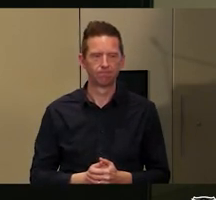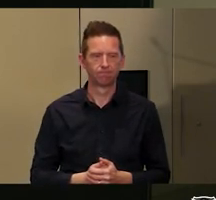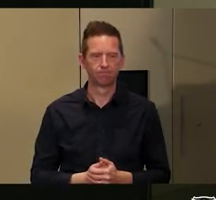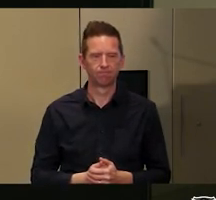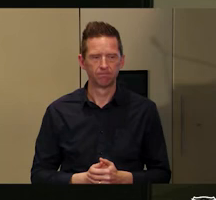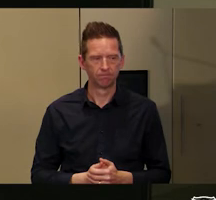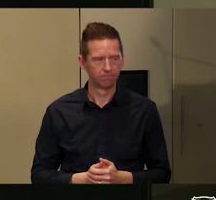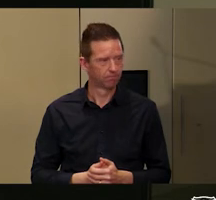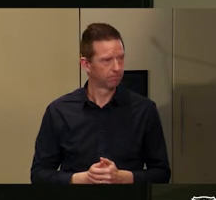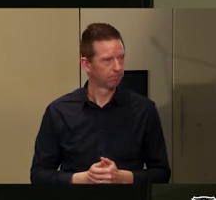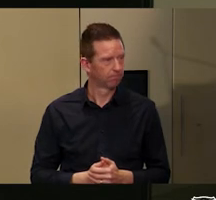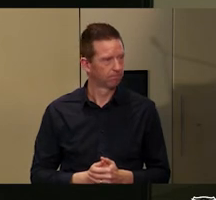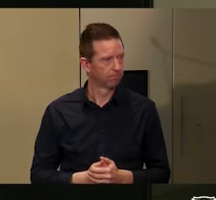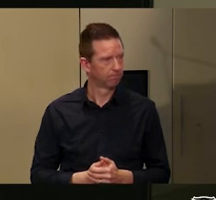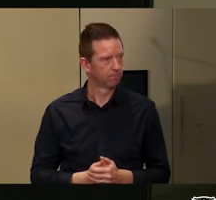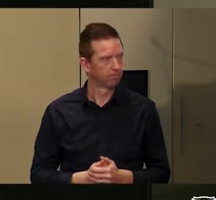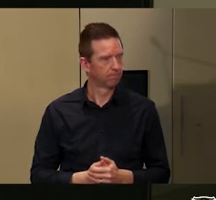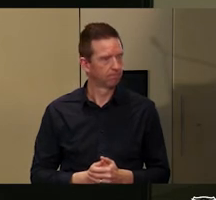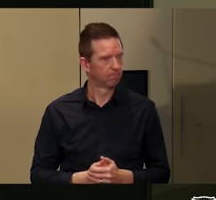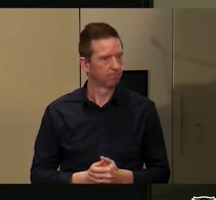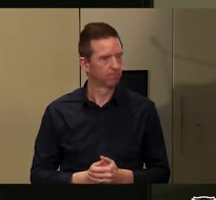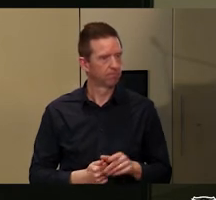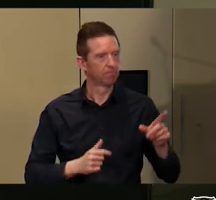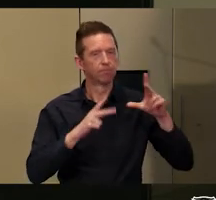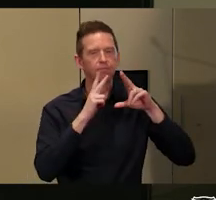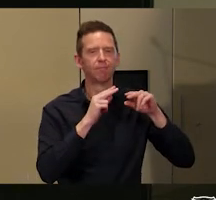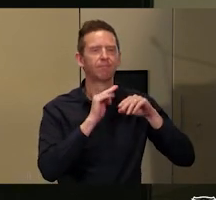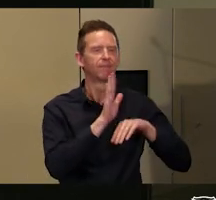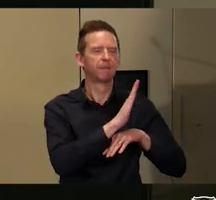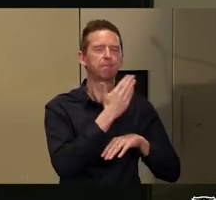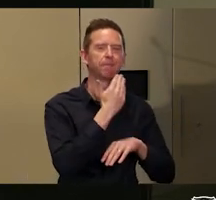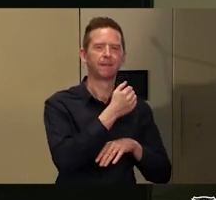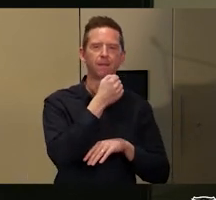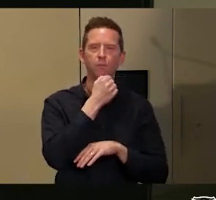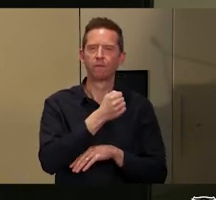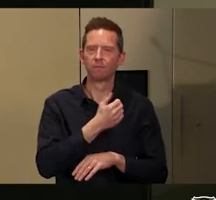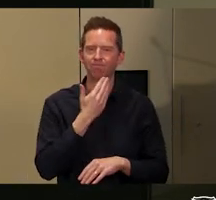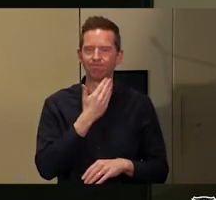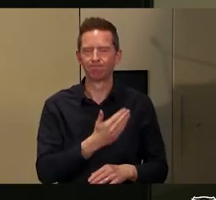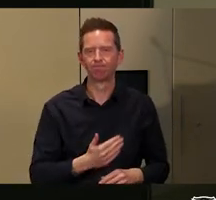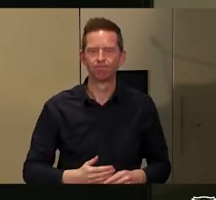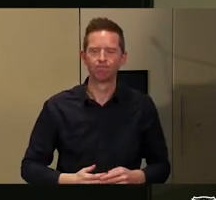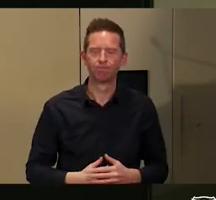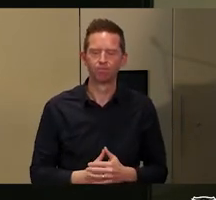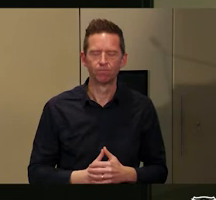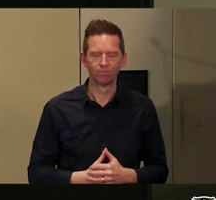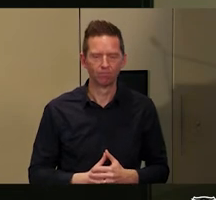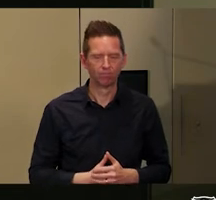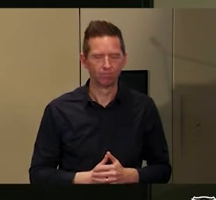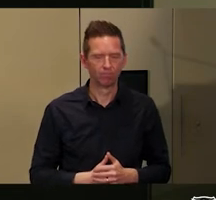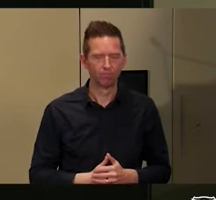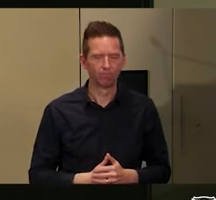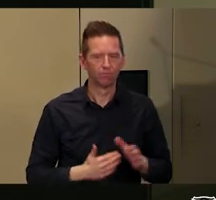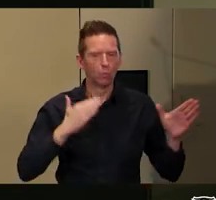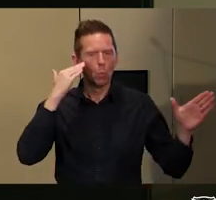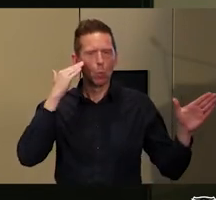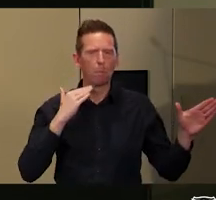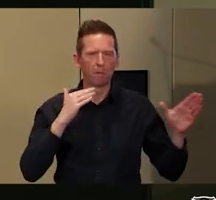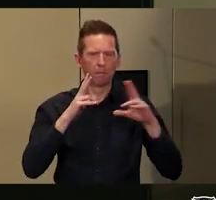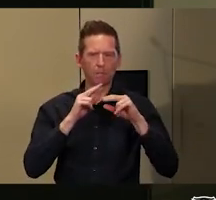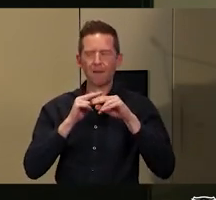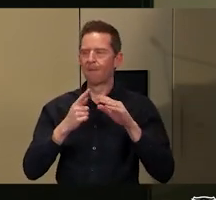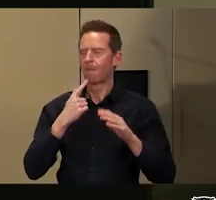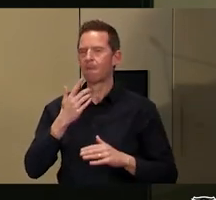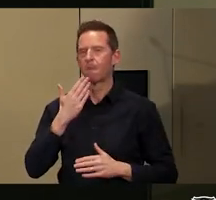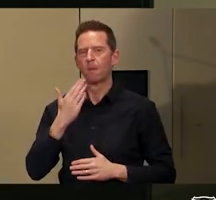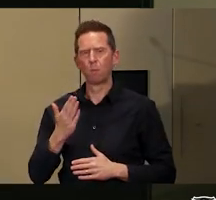Thank you for that. Barry,